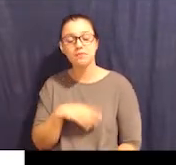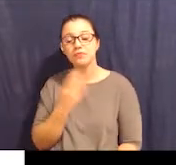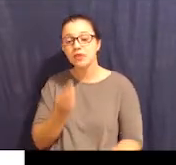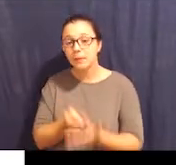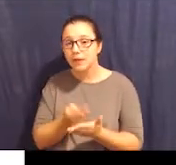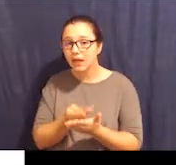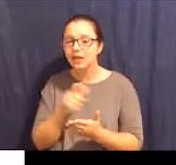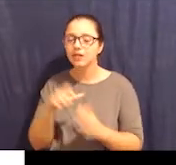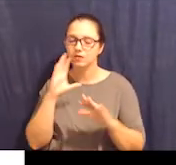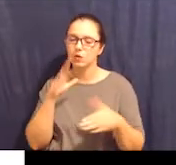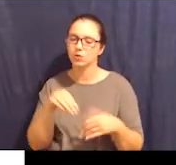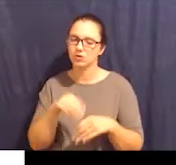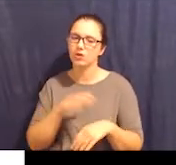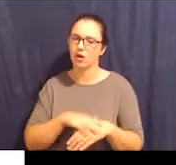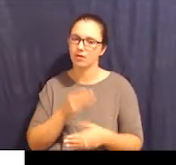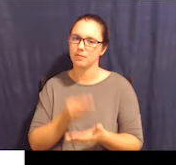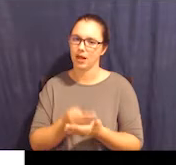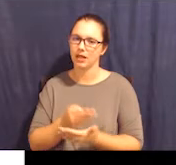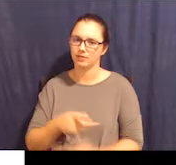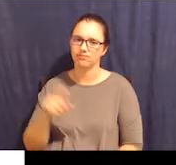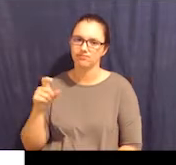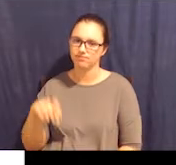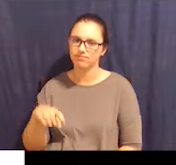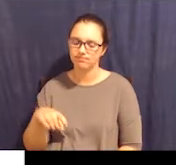money, we had to focus on the money.